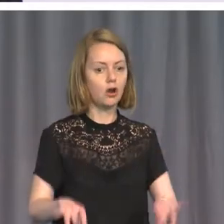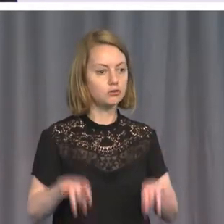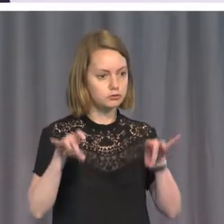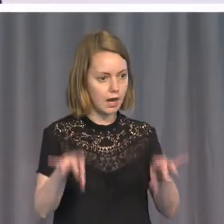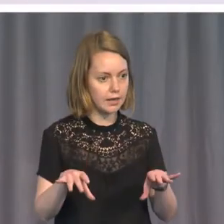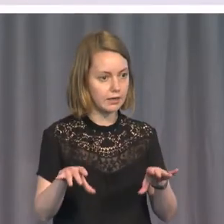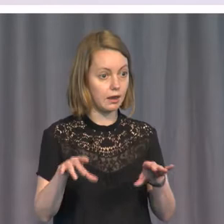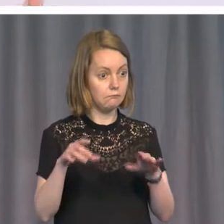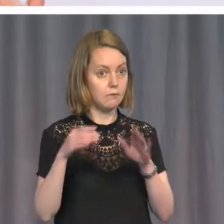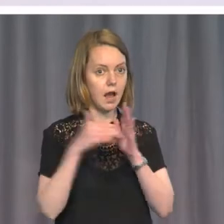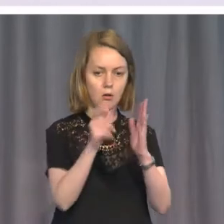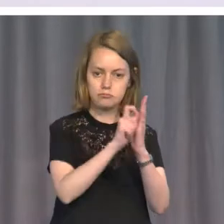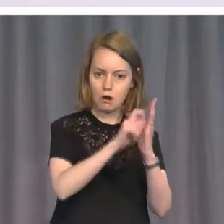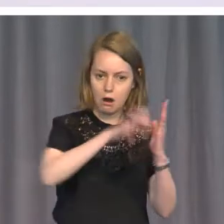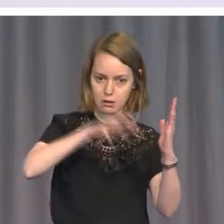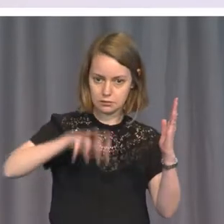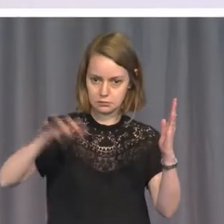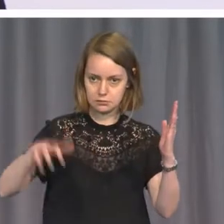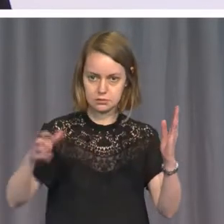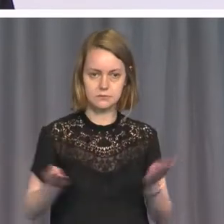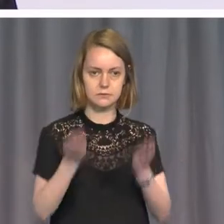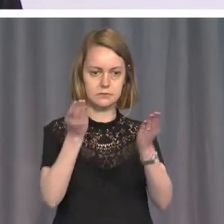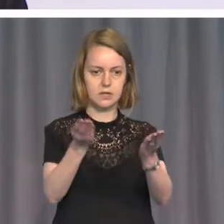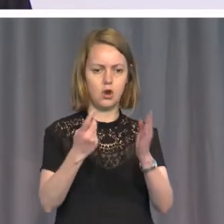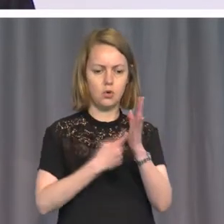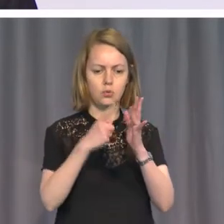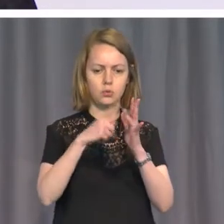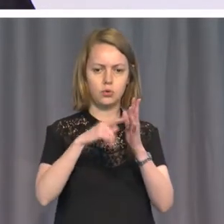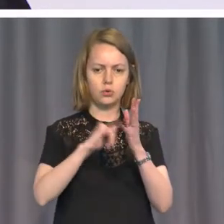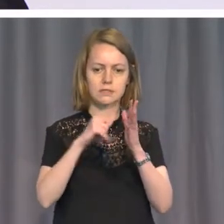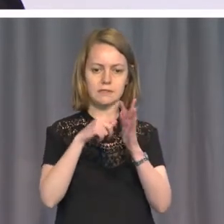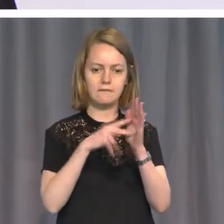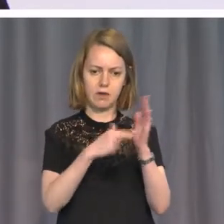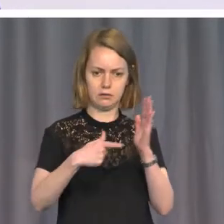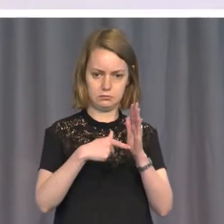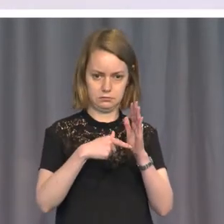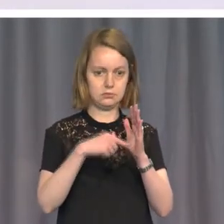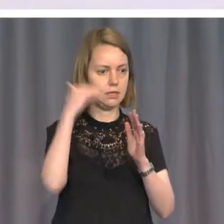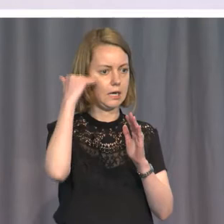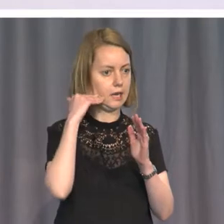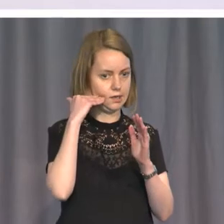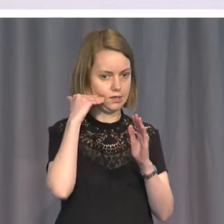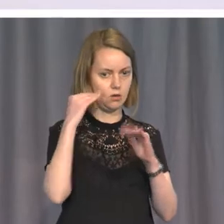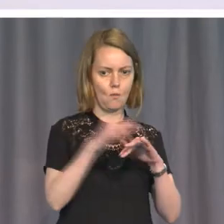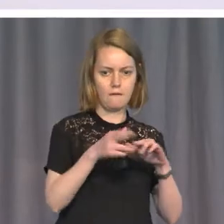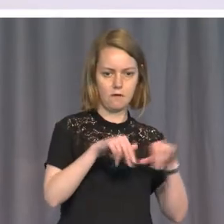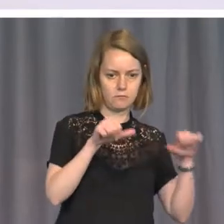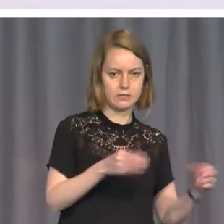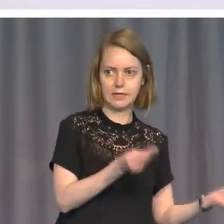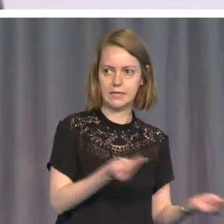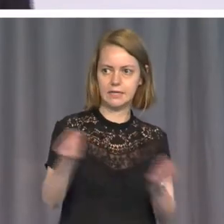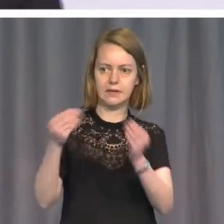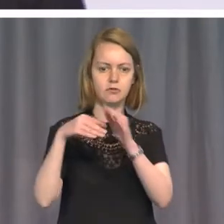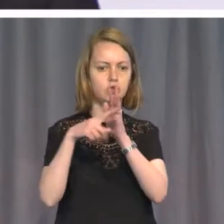to draft and which was handed by Eleanor Roosevelt to the president of the General Assembly of the United